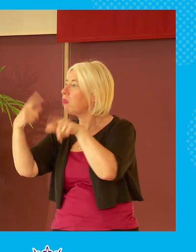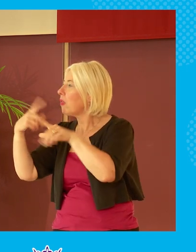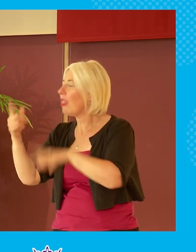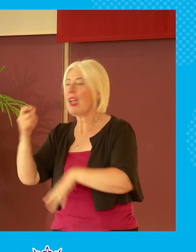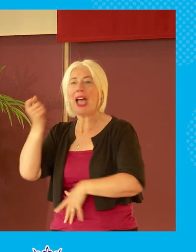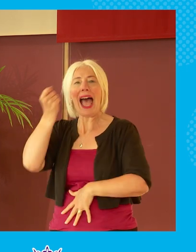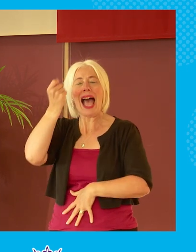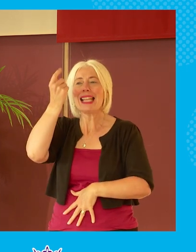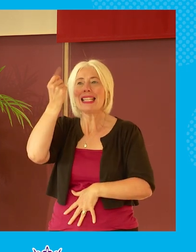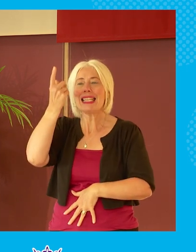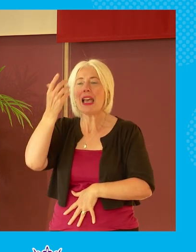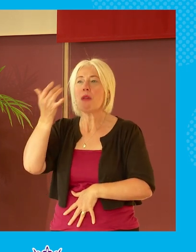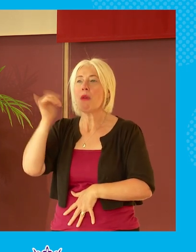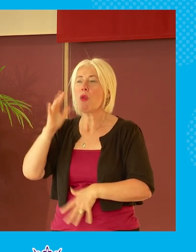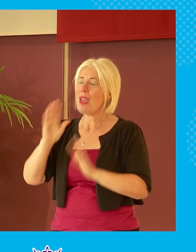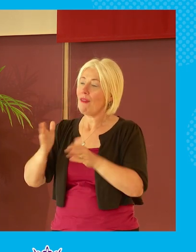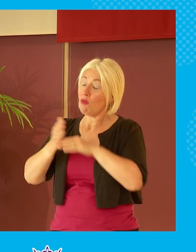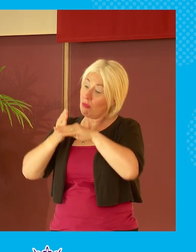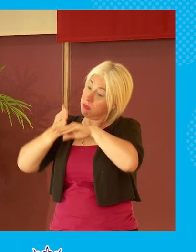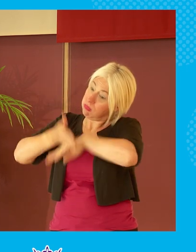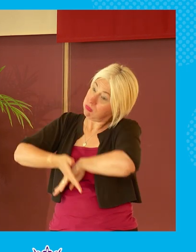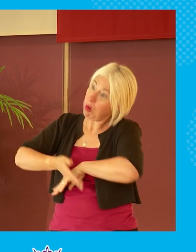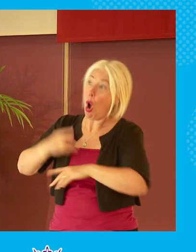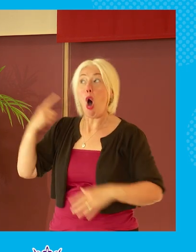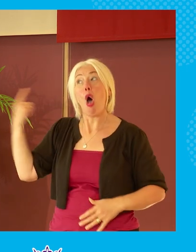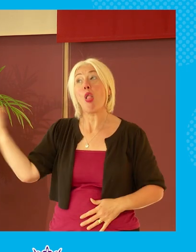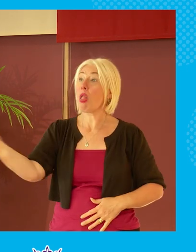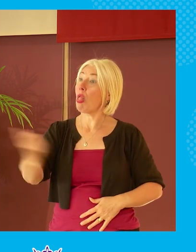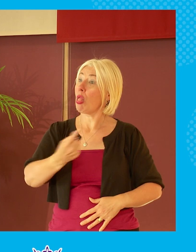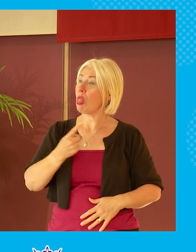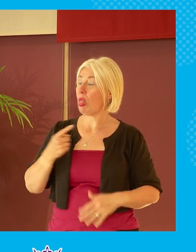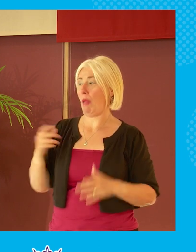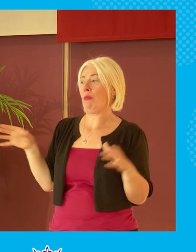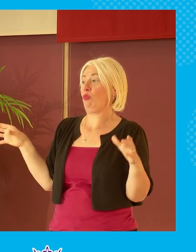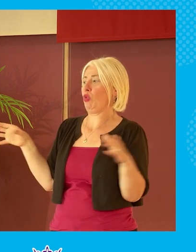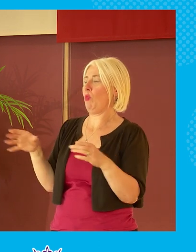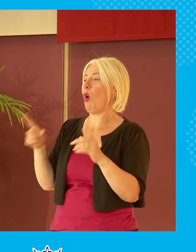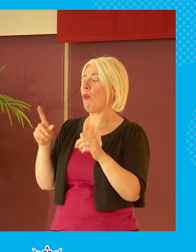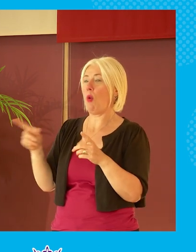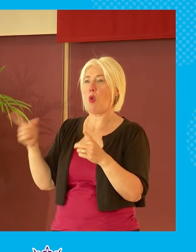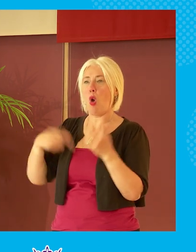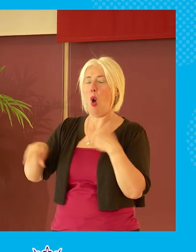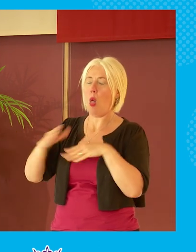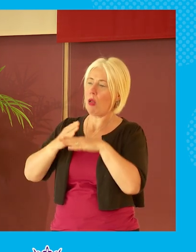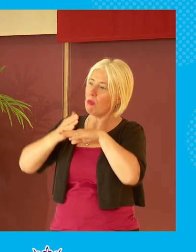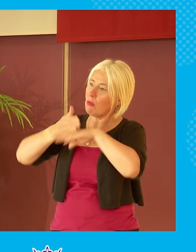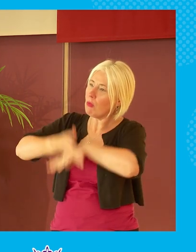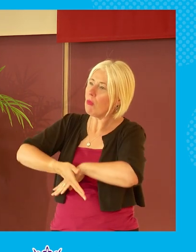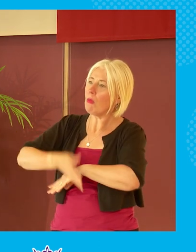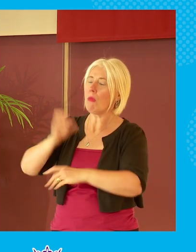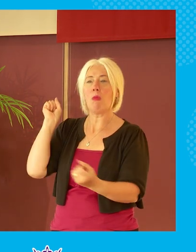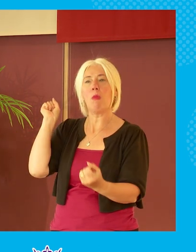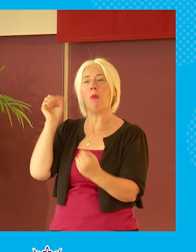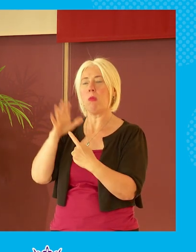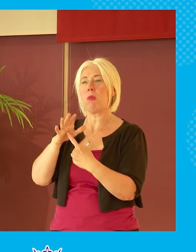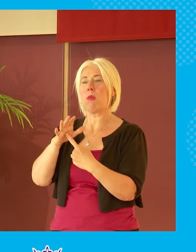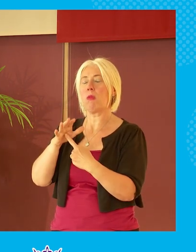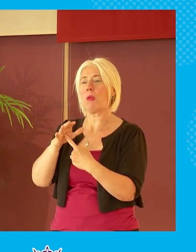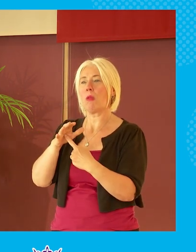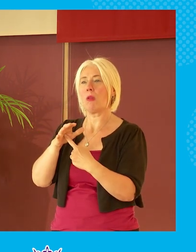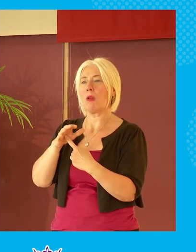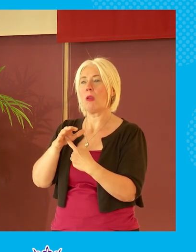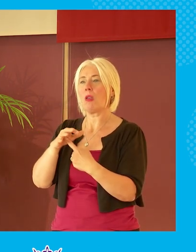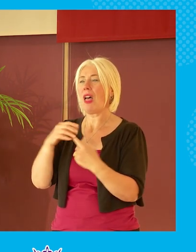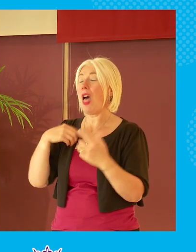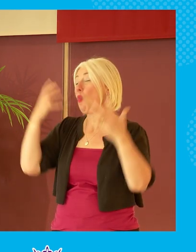that maybe we have to work harder all of us i mean we're a small group but i just think it's incredibly important that we do that i worry